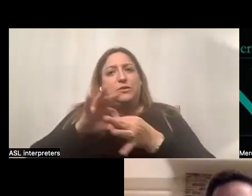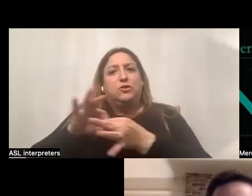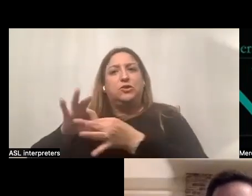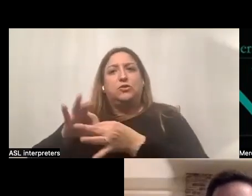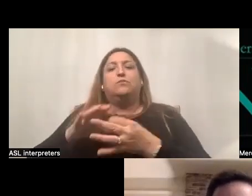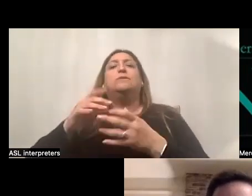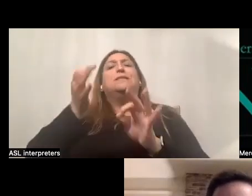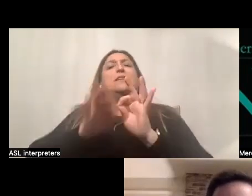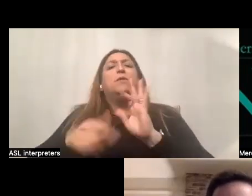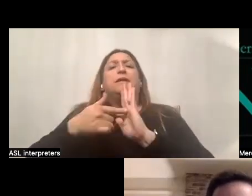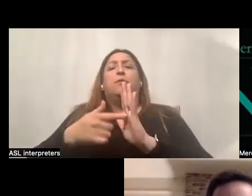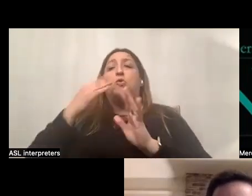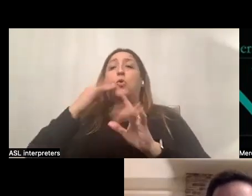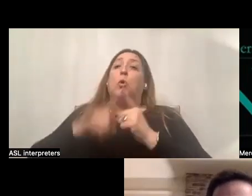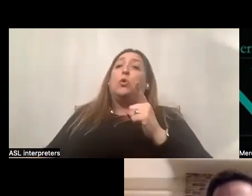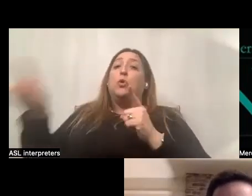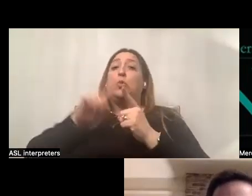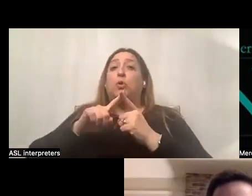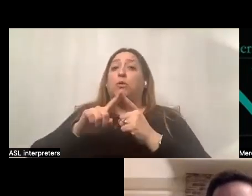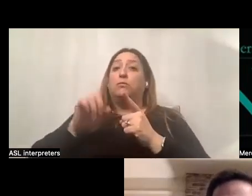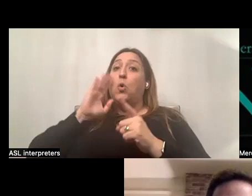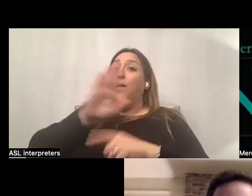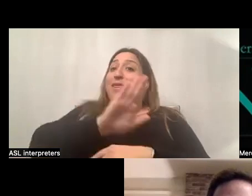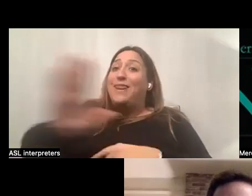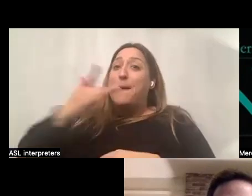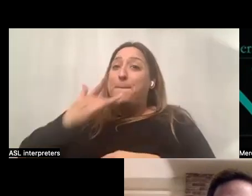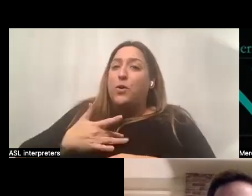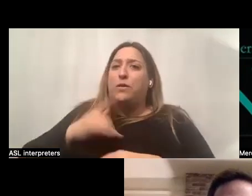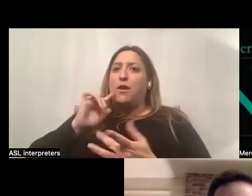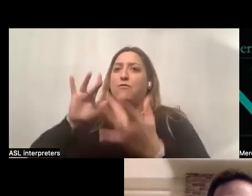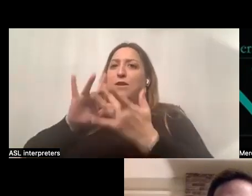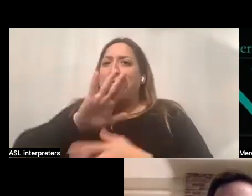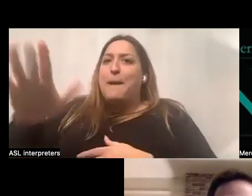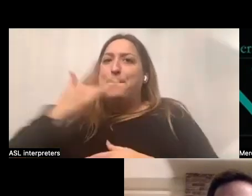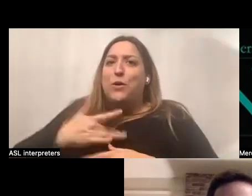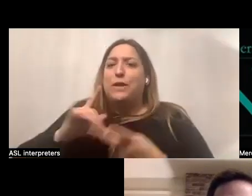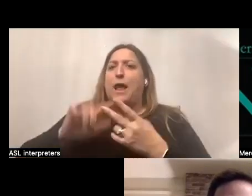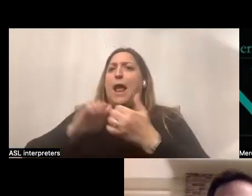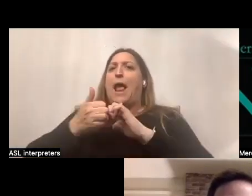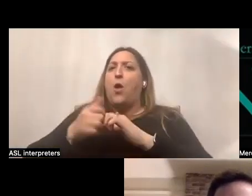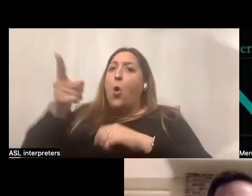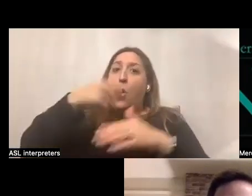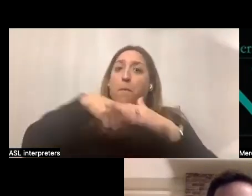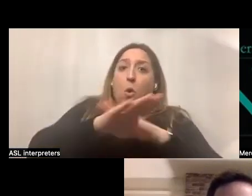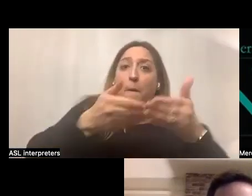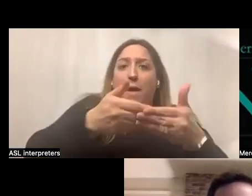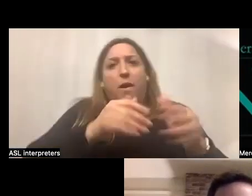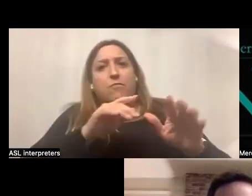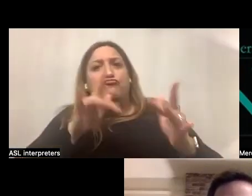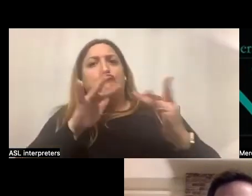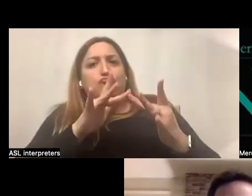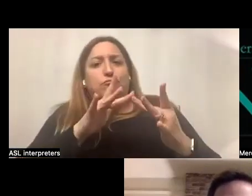example is knowing the circle members birthdays and reaching out on their birthday. How's your birthday? Or somebody has a baby like, Hey, great. You know,